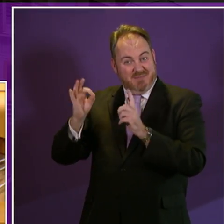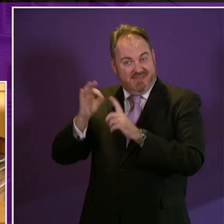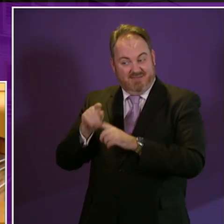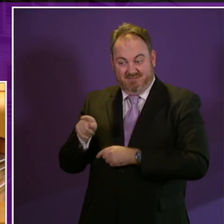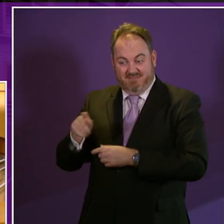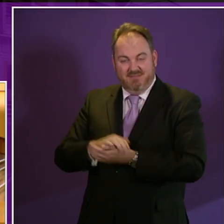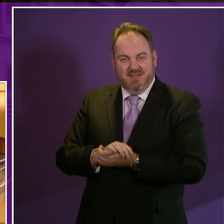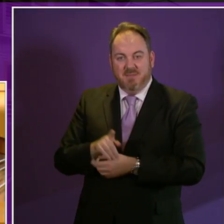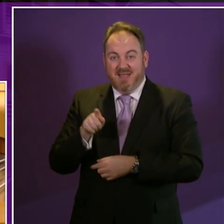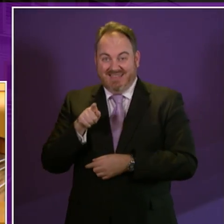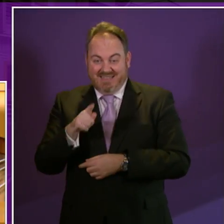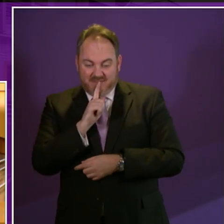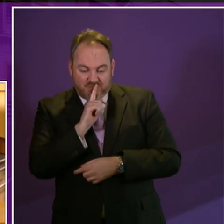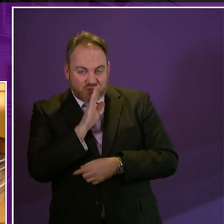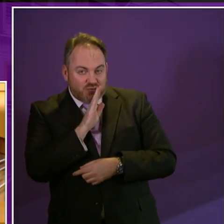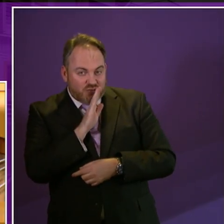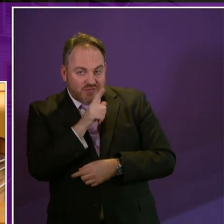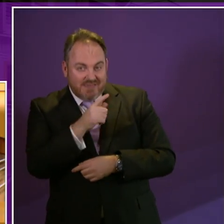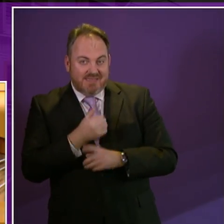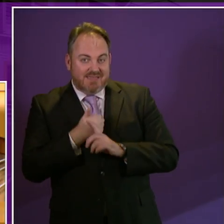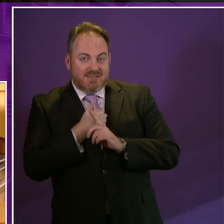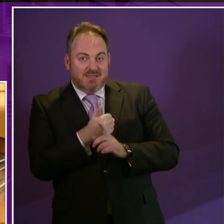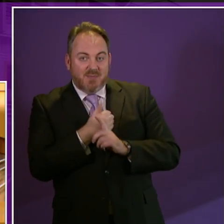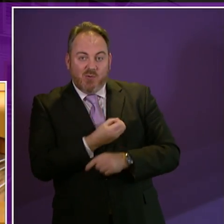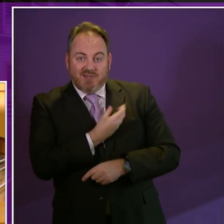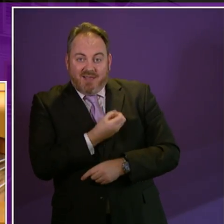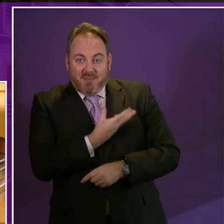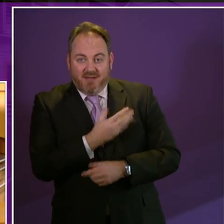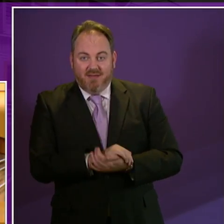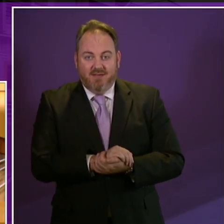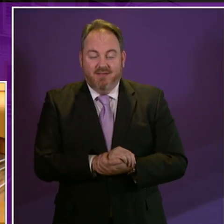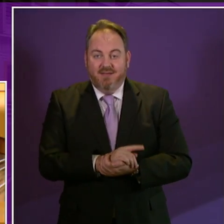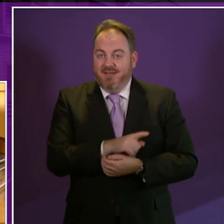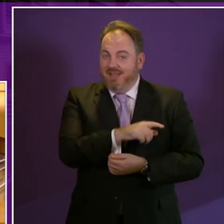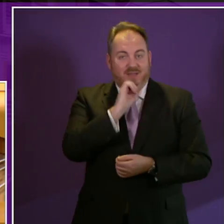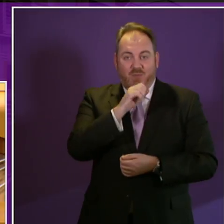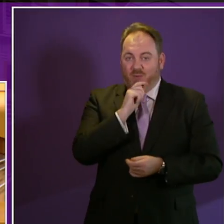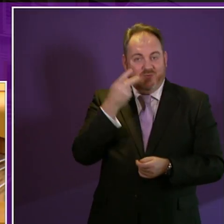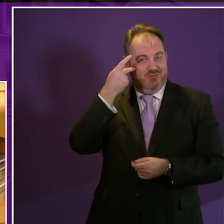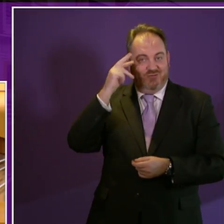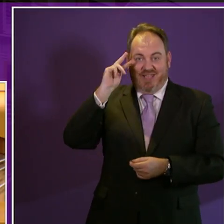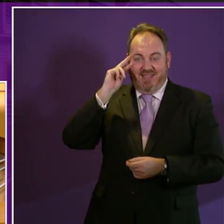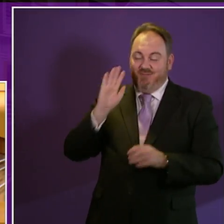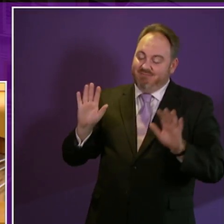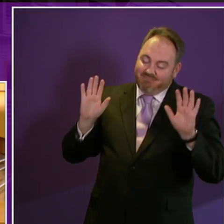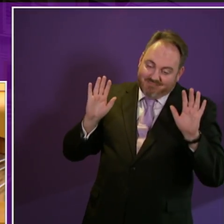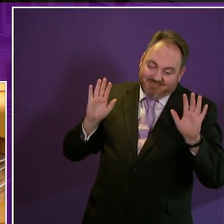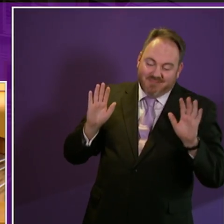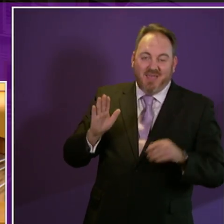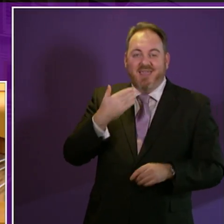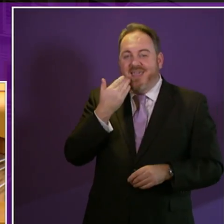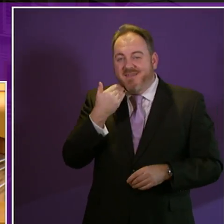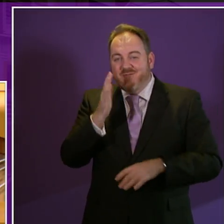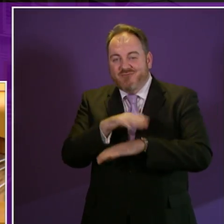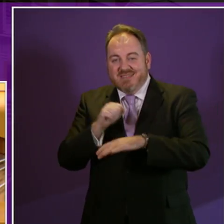quietly, he's a Labour supporter through and through and won't be persuaded to see the light. Every Christmas, he still